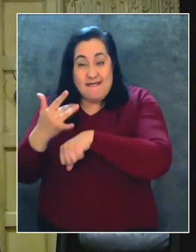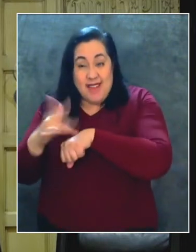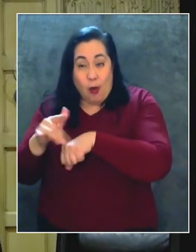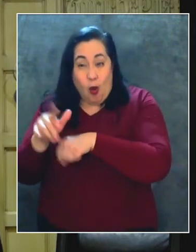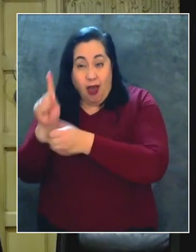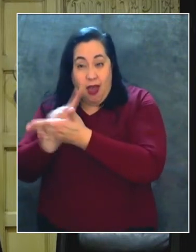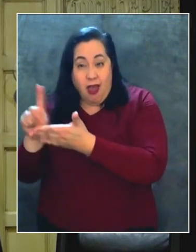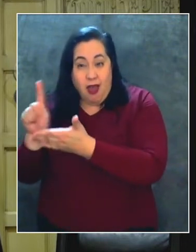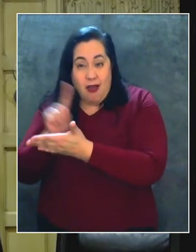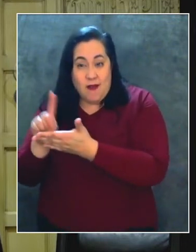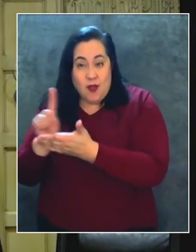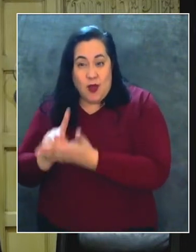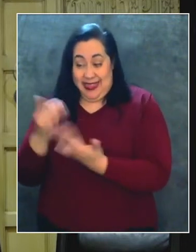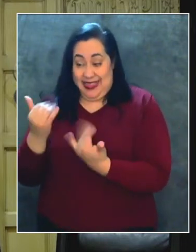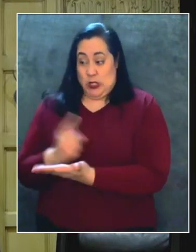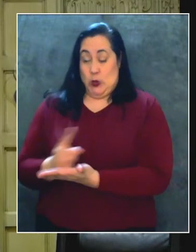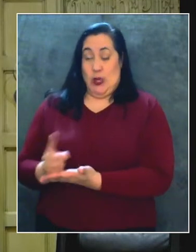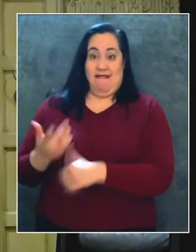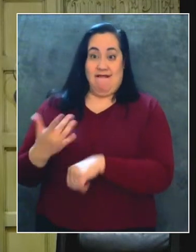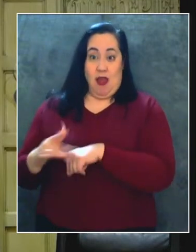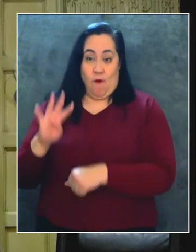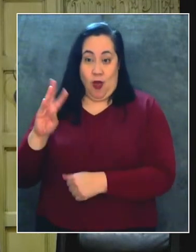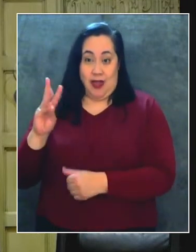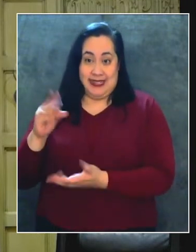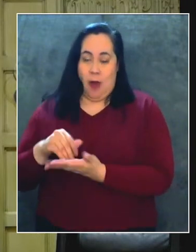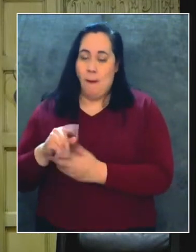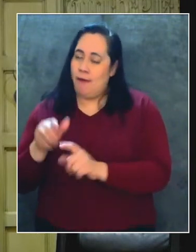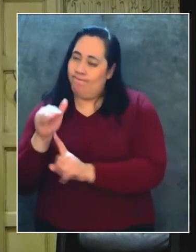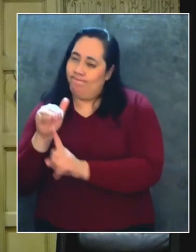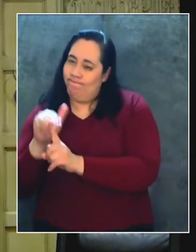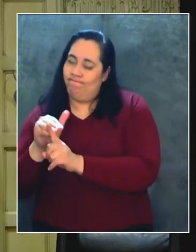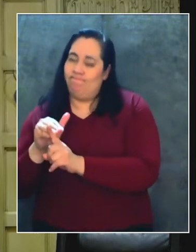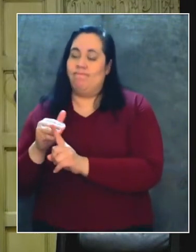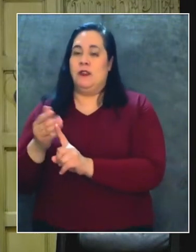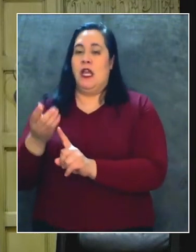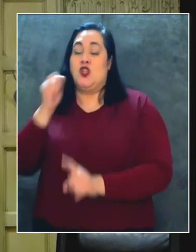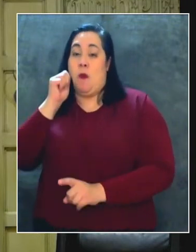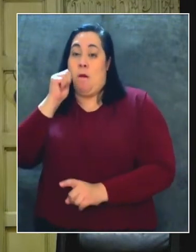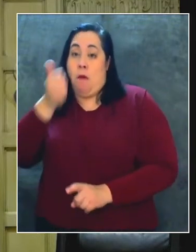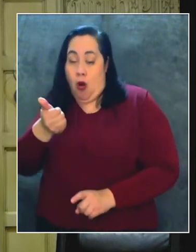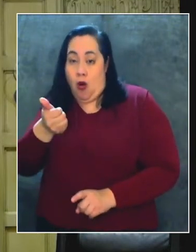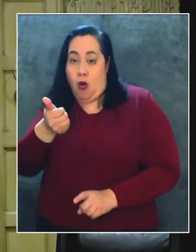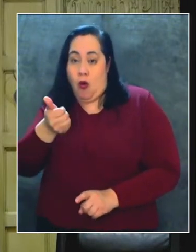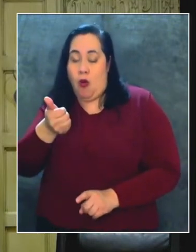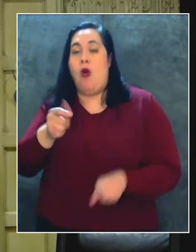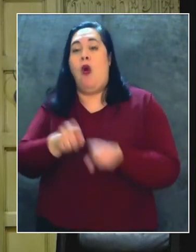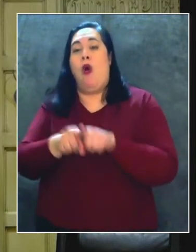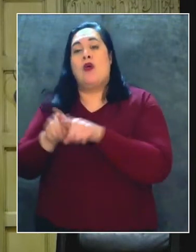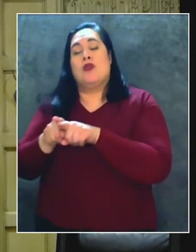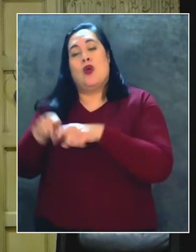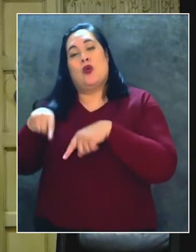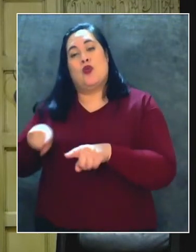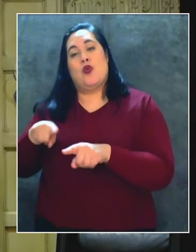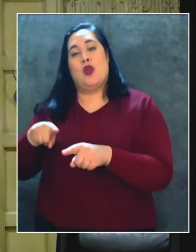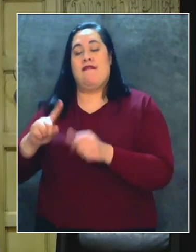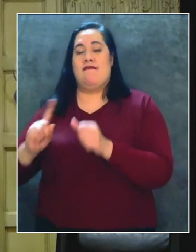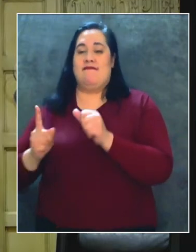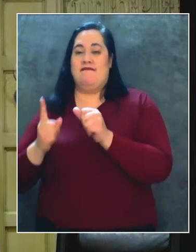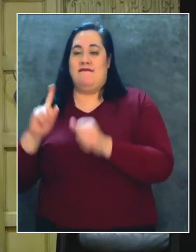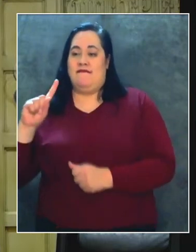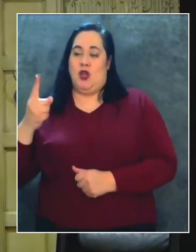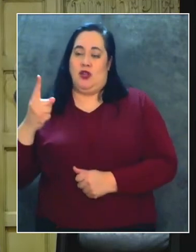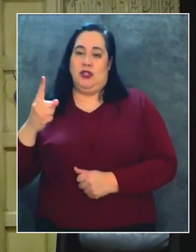semana. Y les recuerdo que estarán cerrados los sitios mañana y durante el 1 de